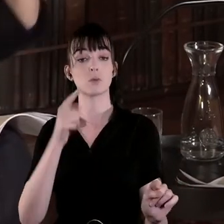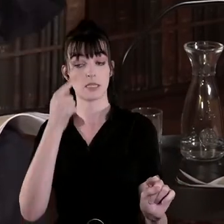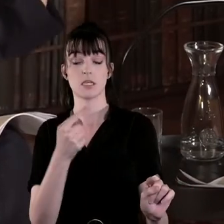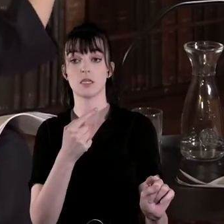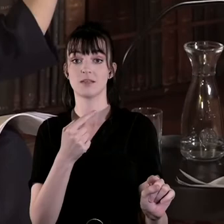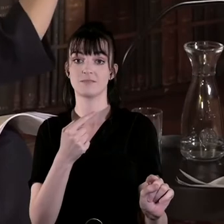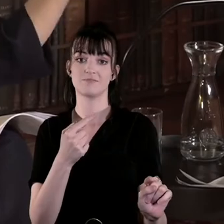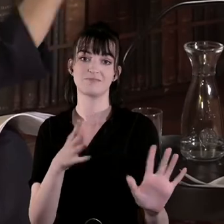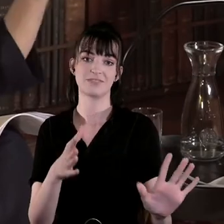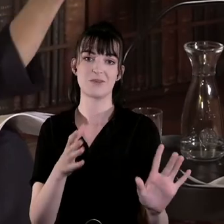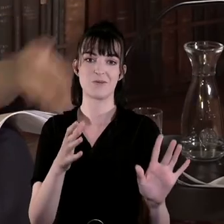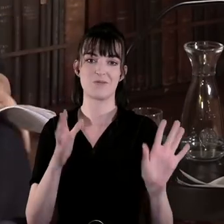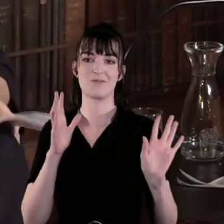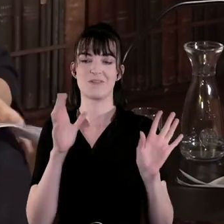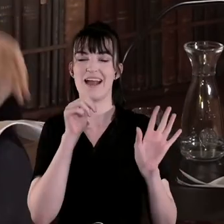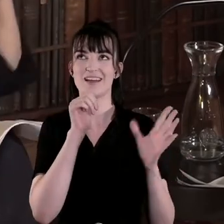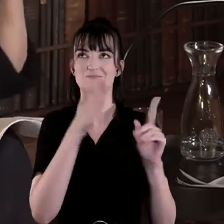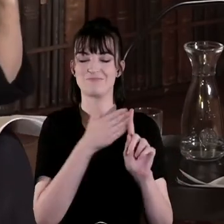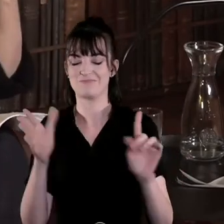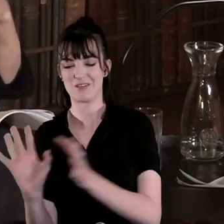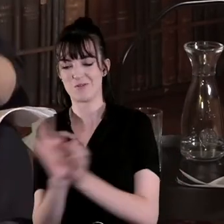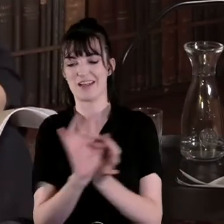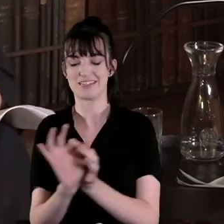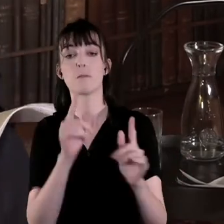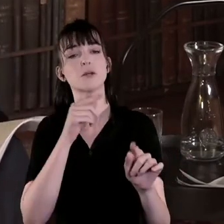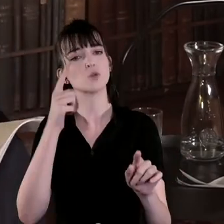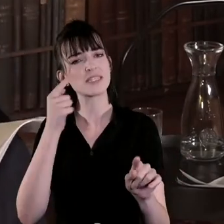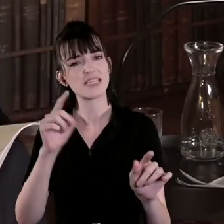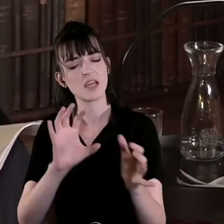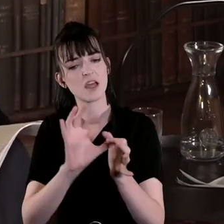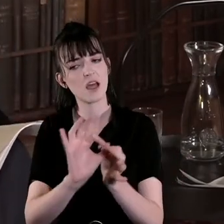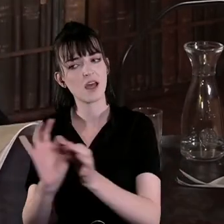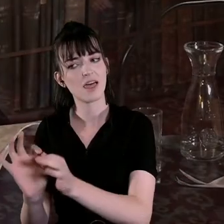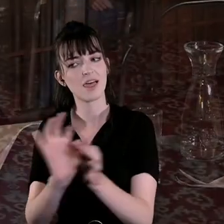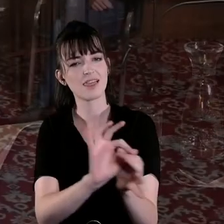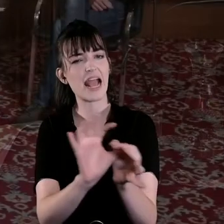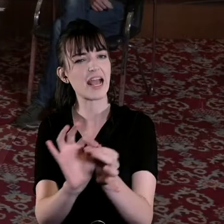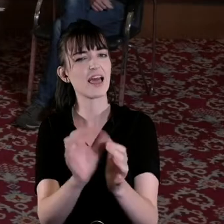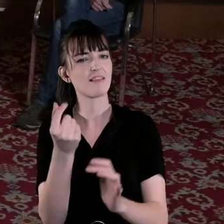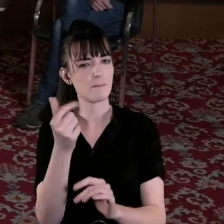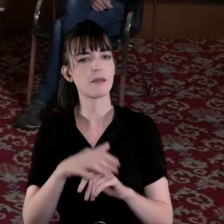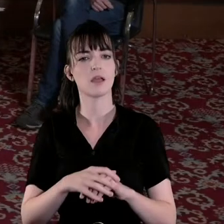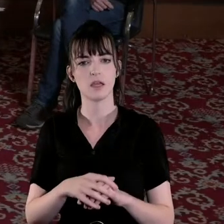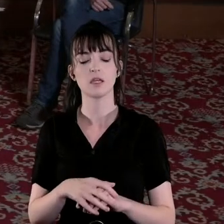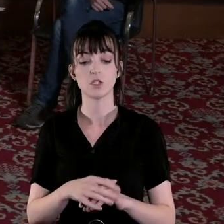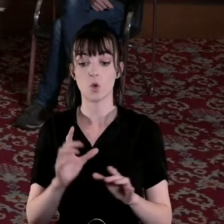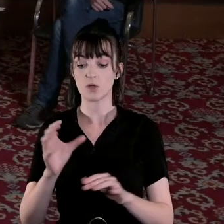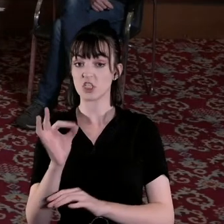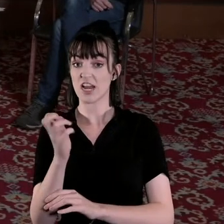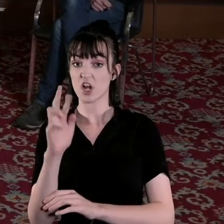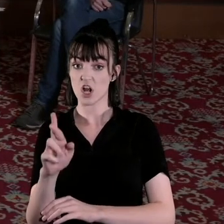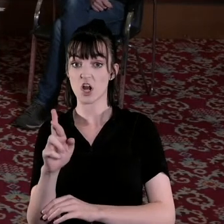I'm not going to make a wild now connection between the two but you know what I'm saying there are threads of continuity there between gender